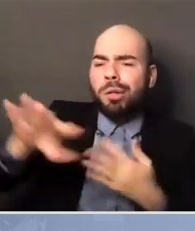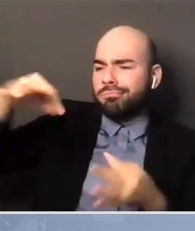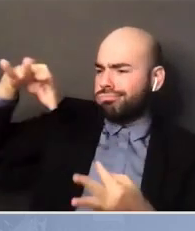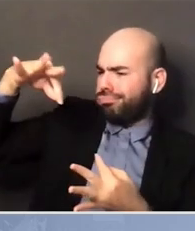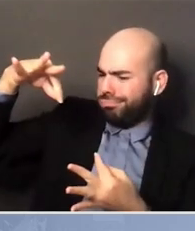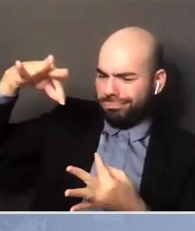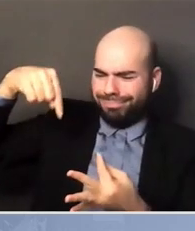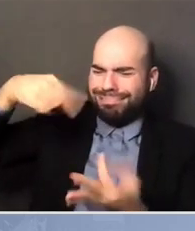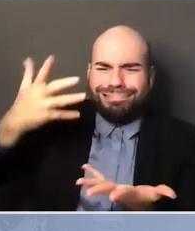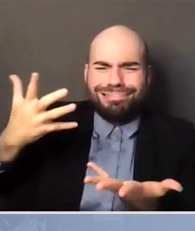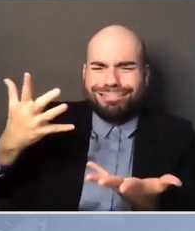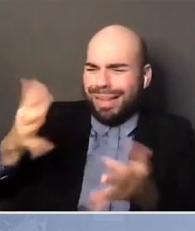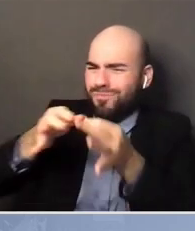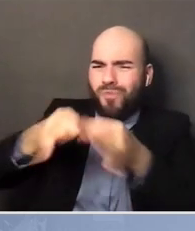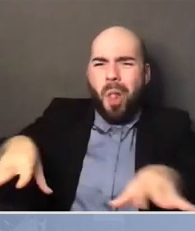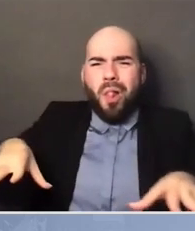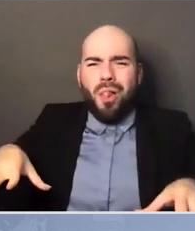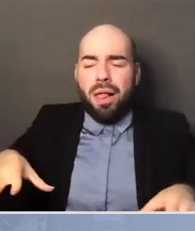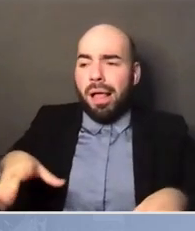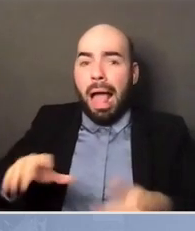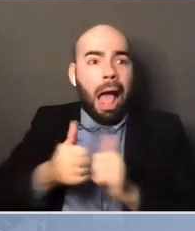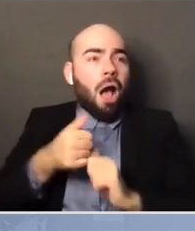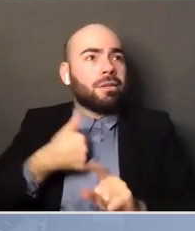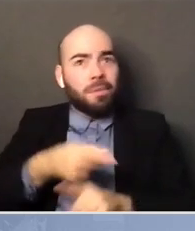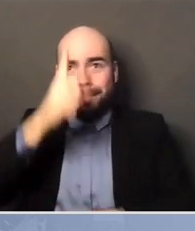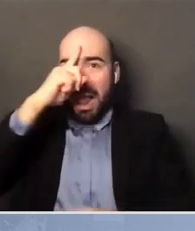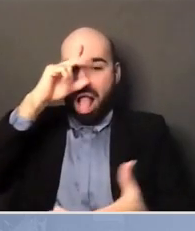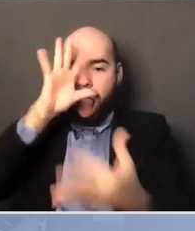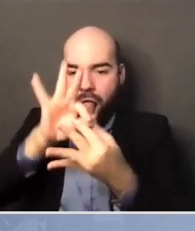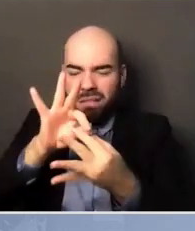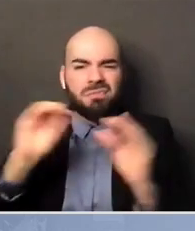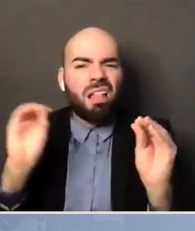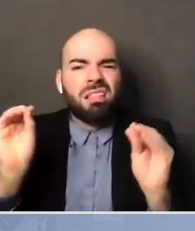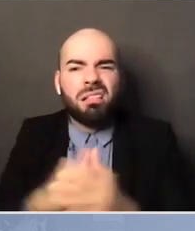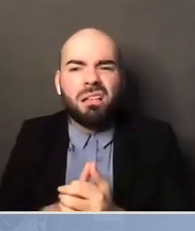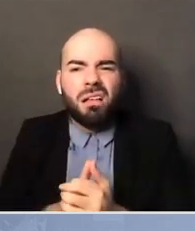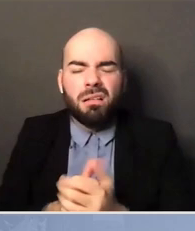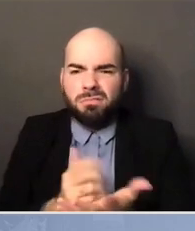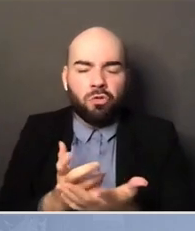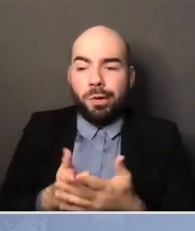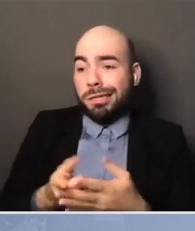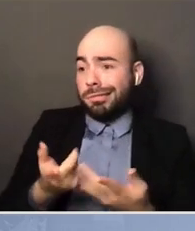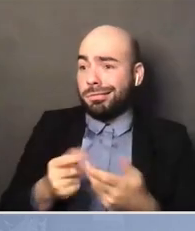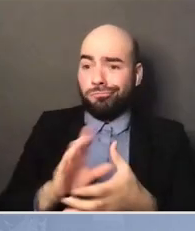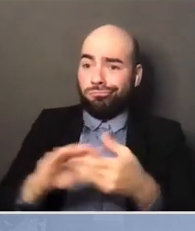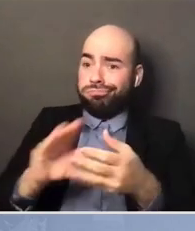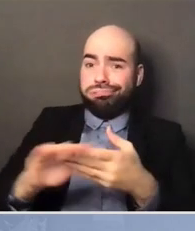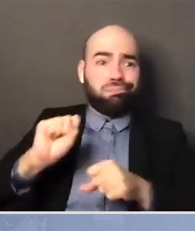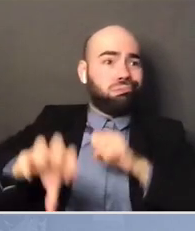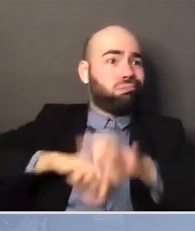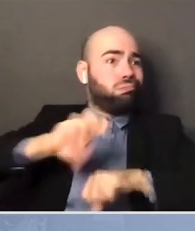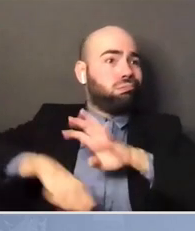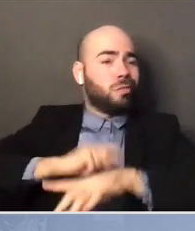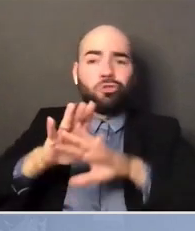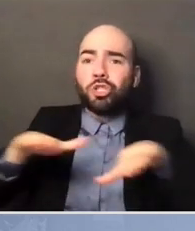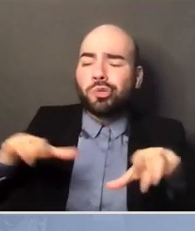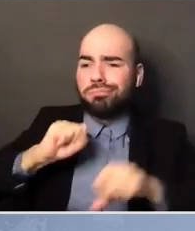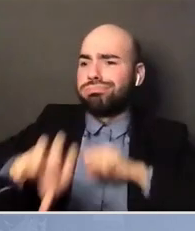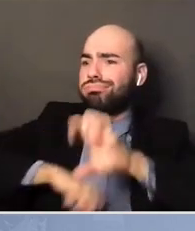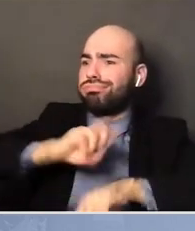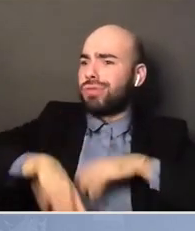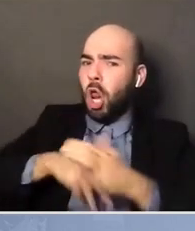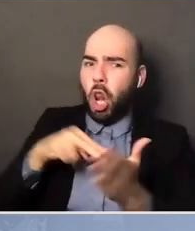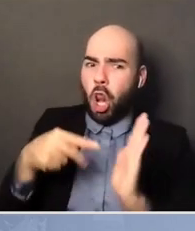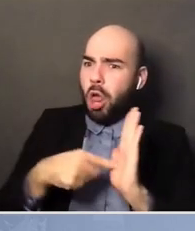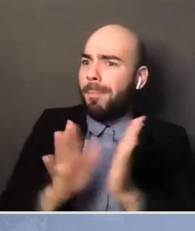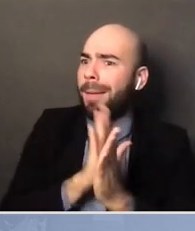to the lives around them, instead of teaching them based on their experience and what is right in front of